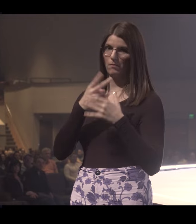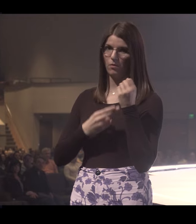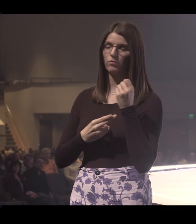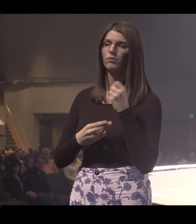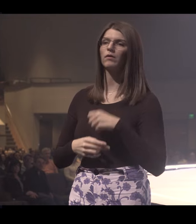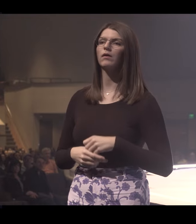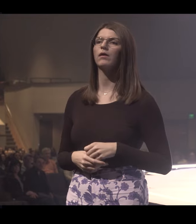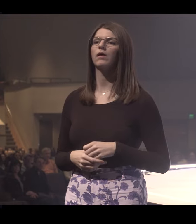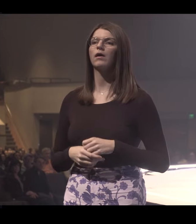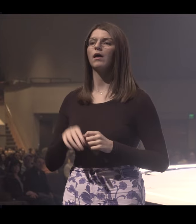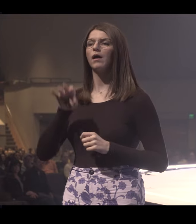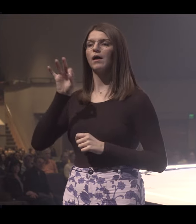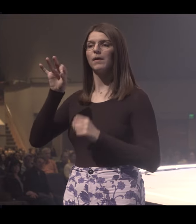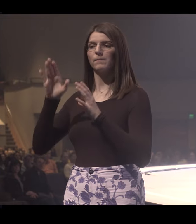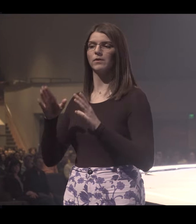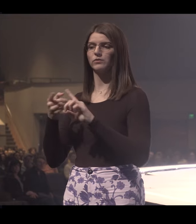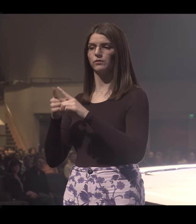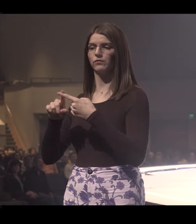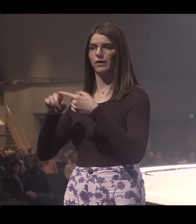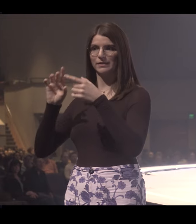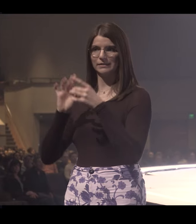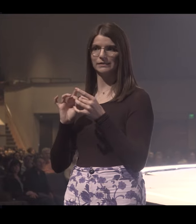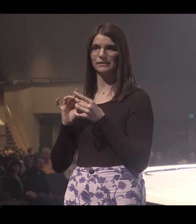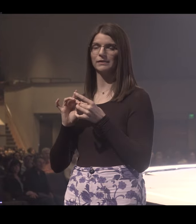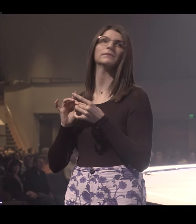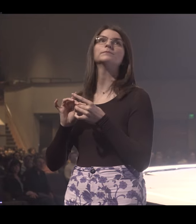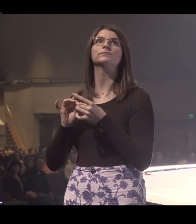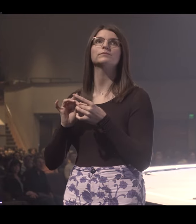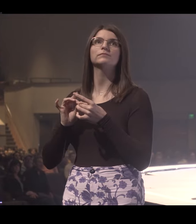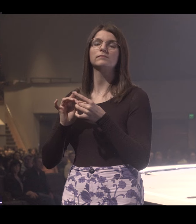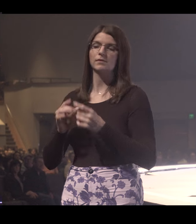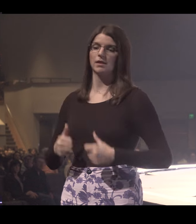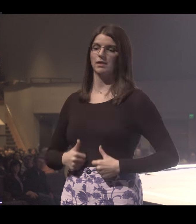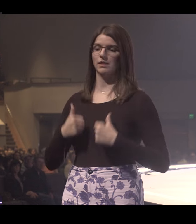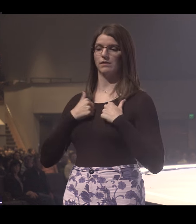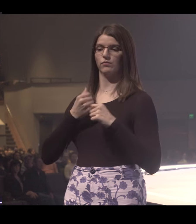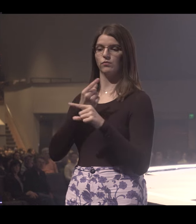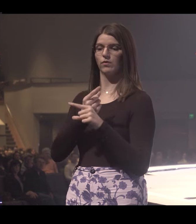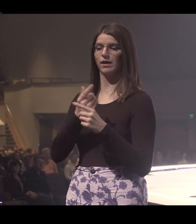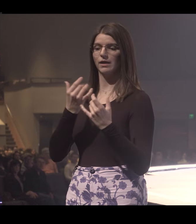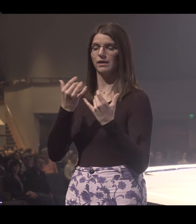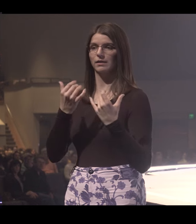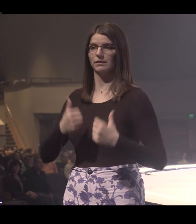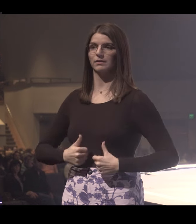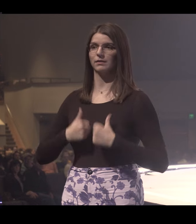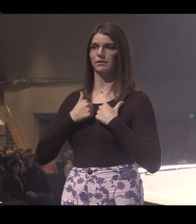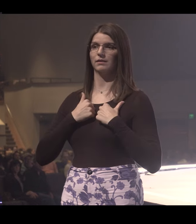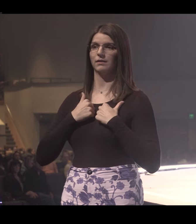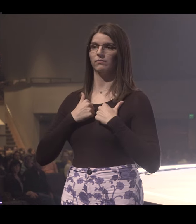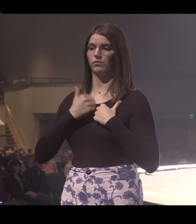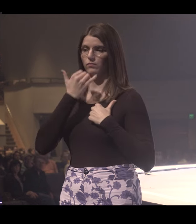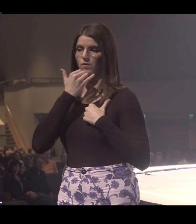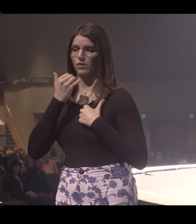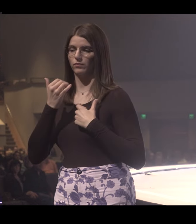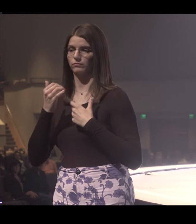I have a pastor friend who says it this way. It's impossible to live the right life with the wrong friends.